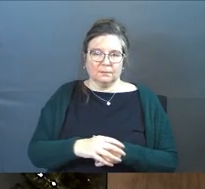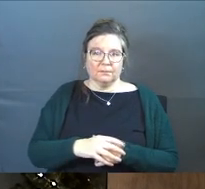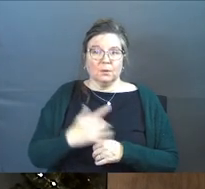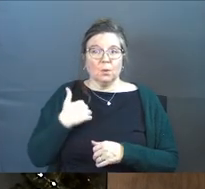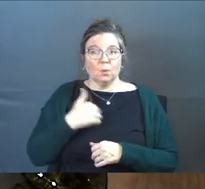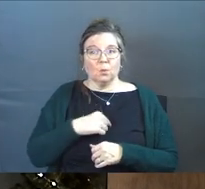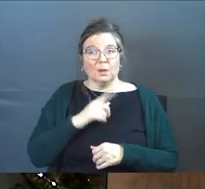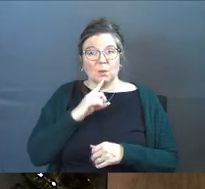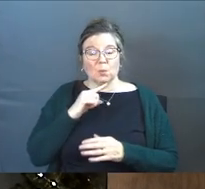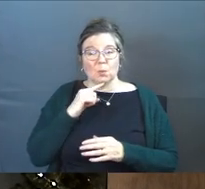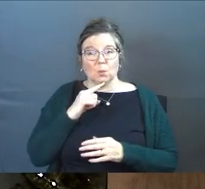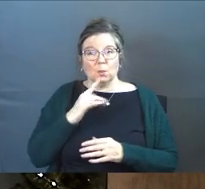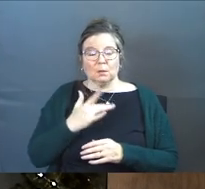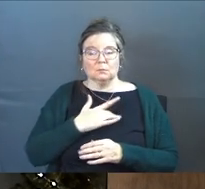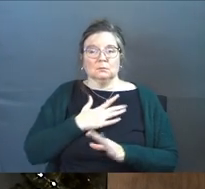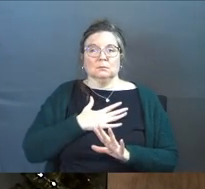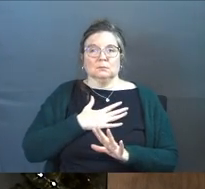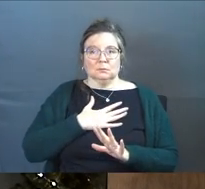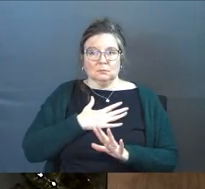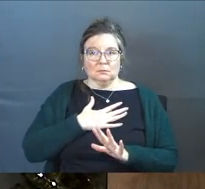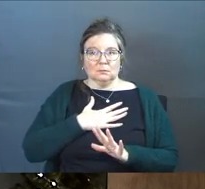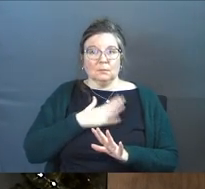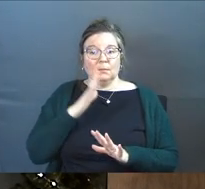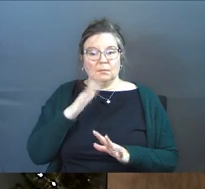we were deeply moved,